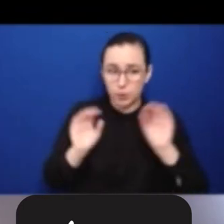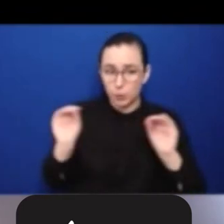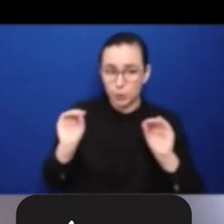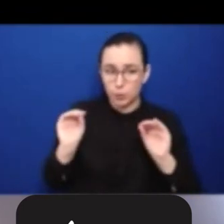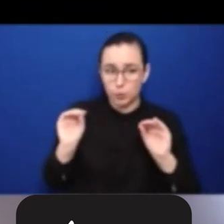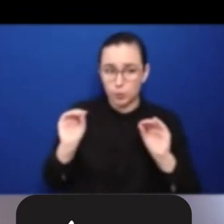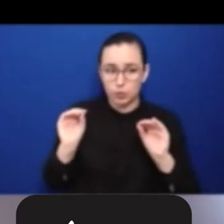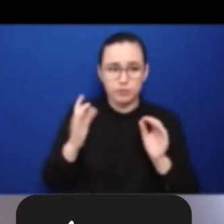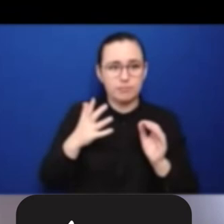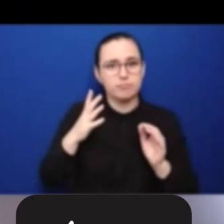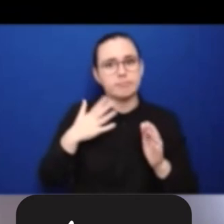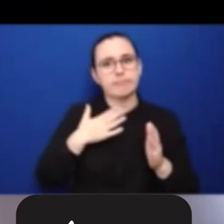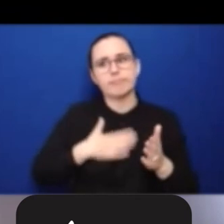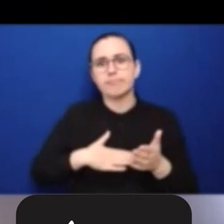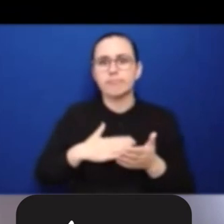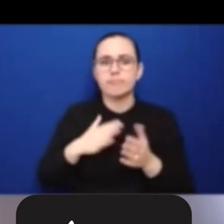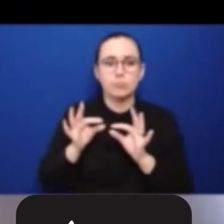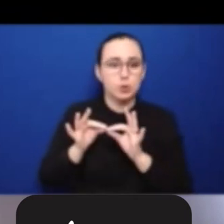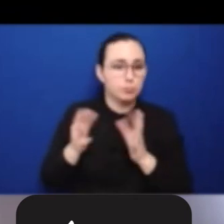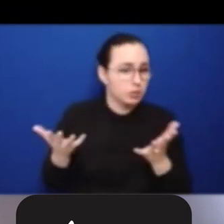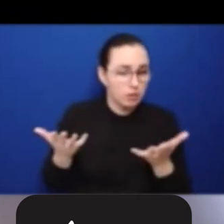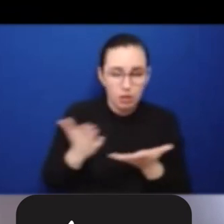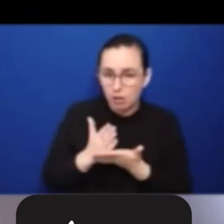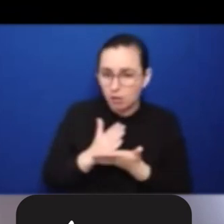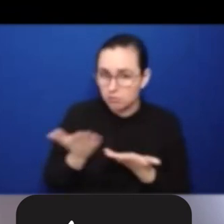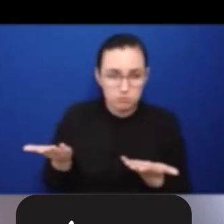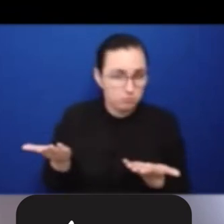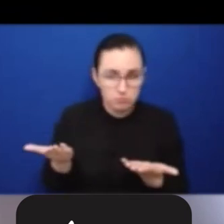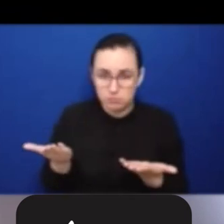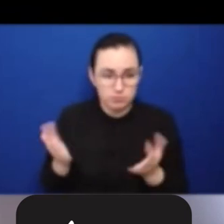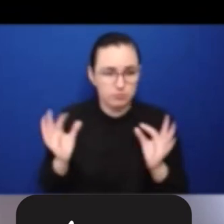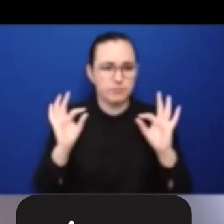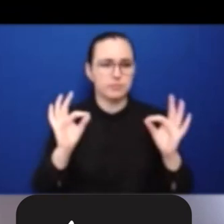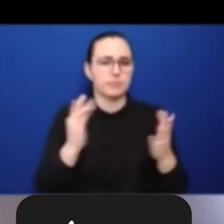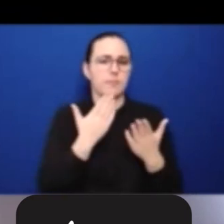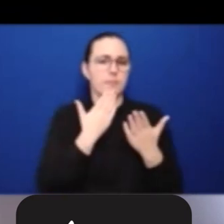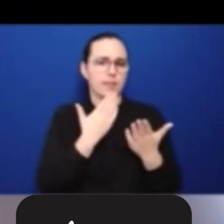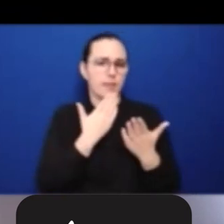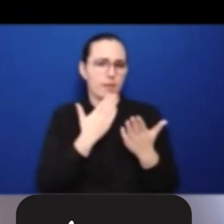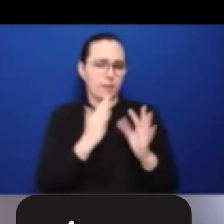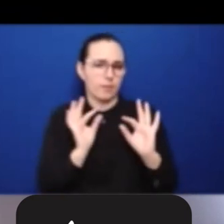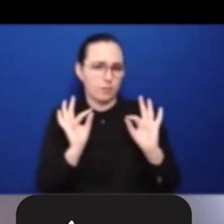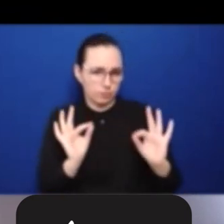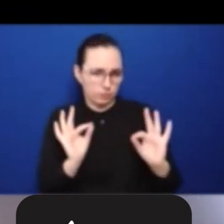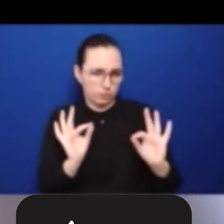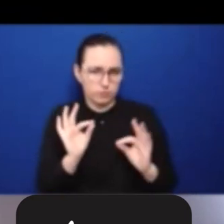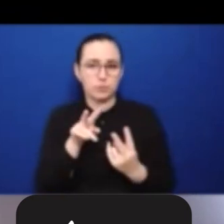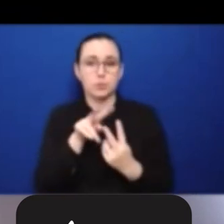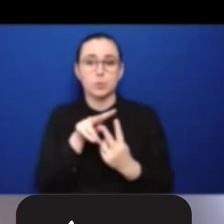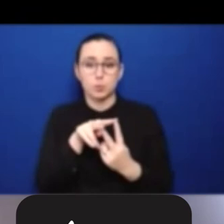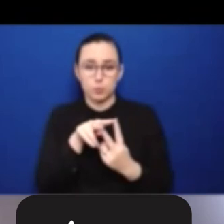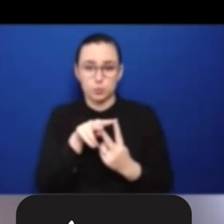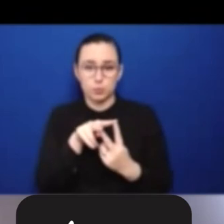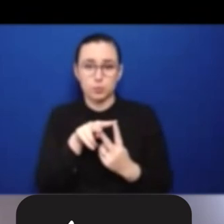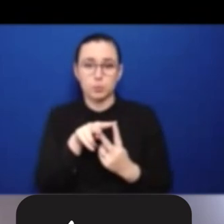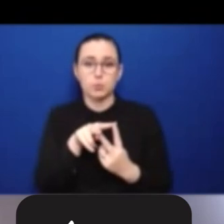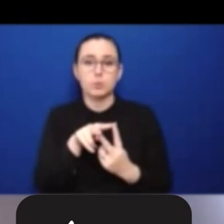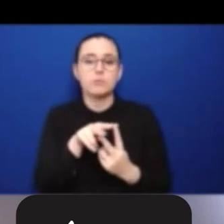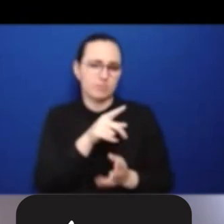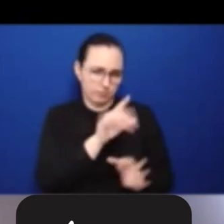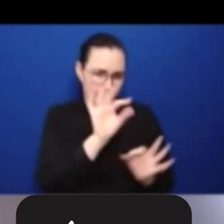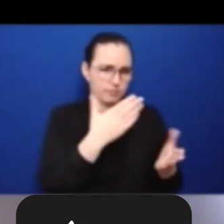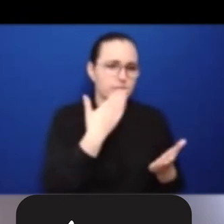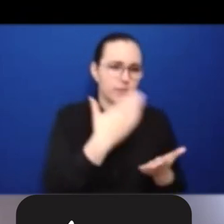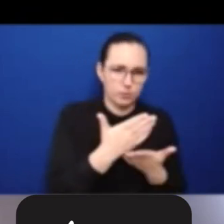Thank you so much. I will, I'll do two things I'll ask. Yes, thank you, our interpreters. I